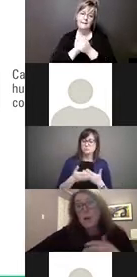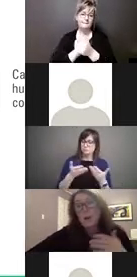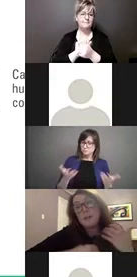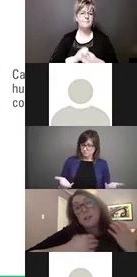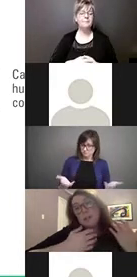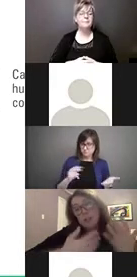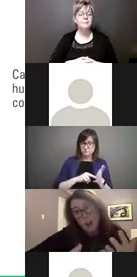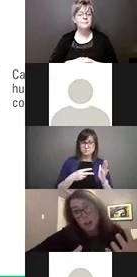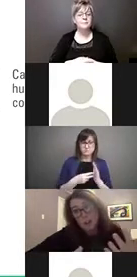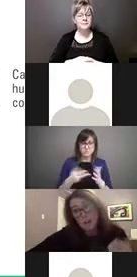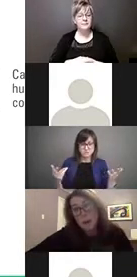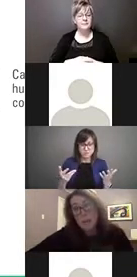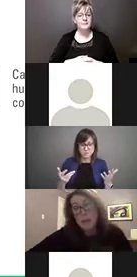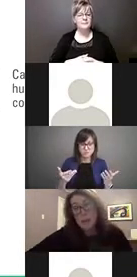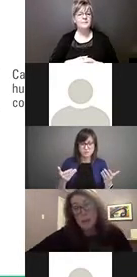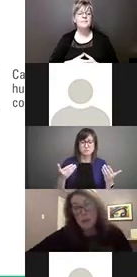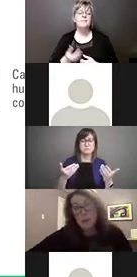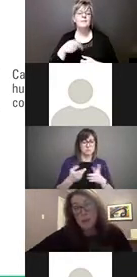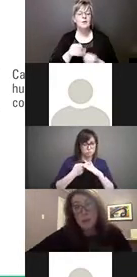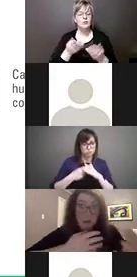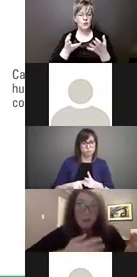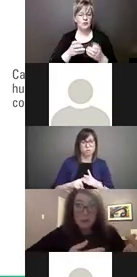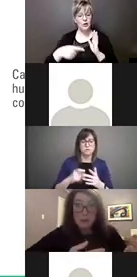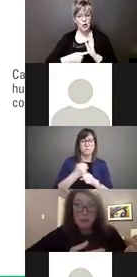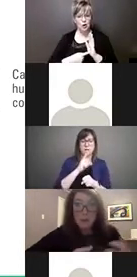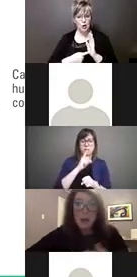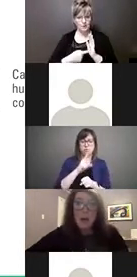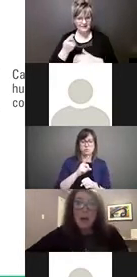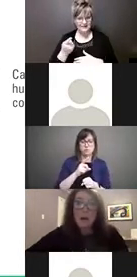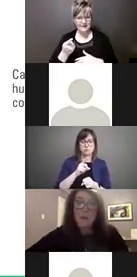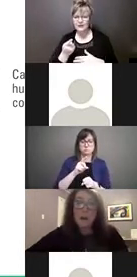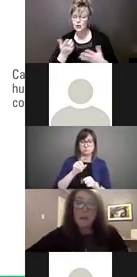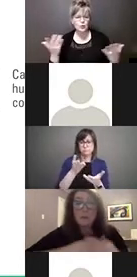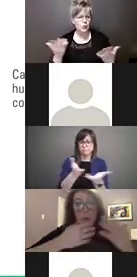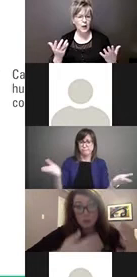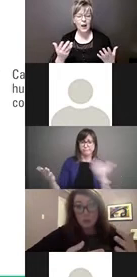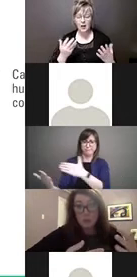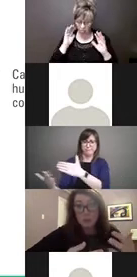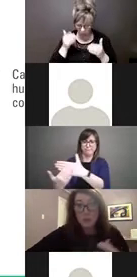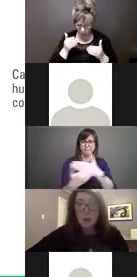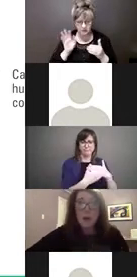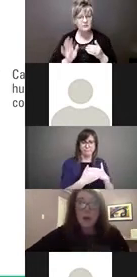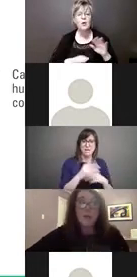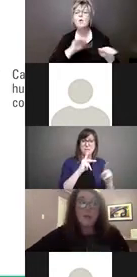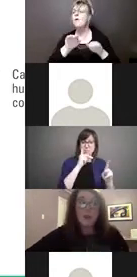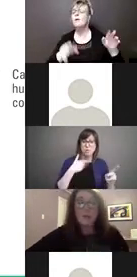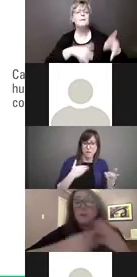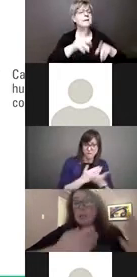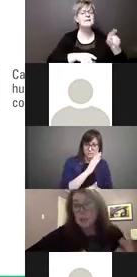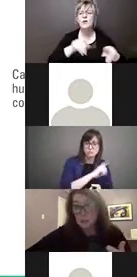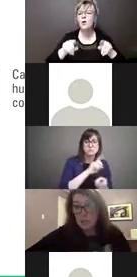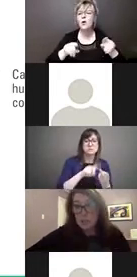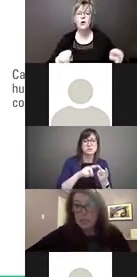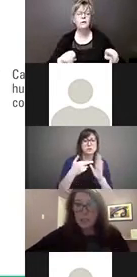we wanted to start by making sure that we heard from people, from rights holders, from